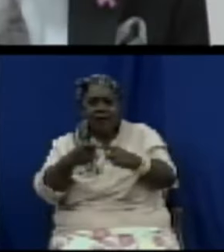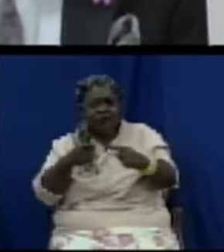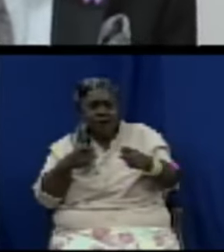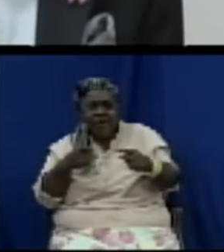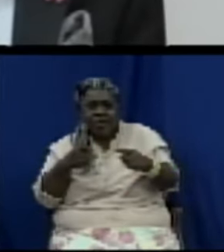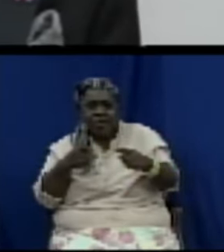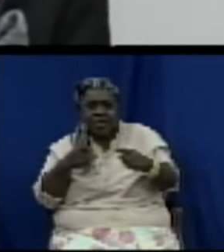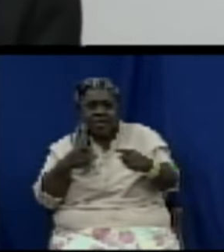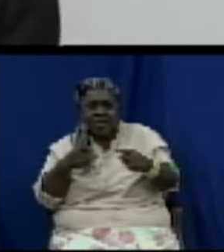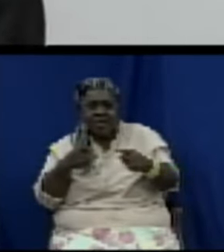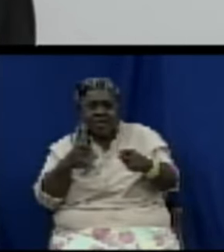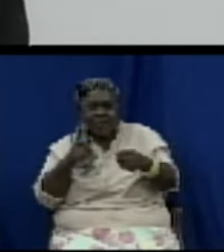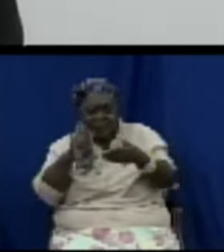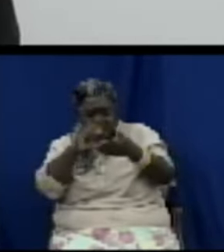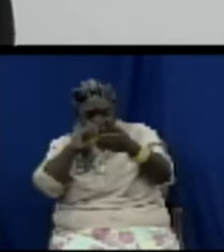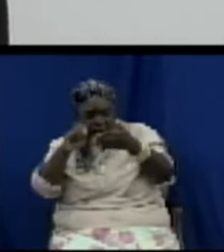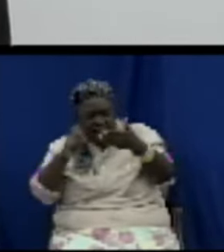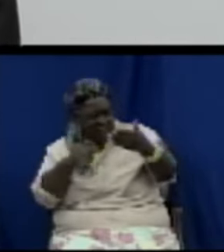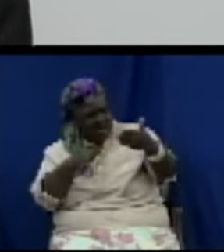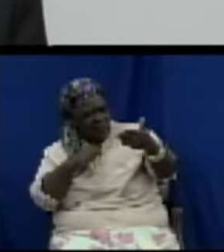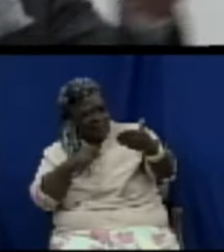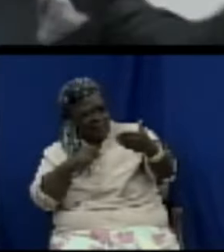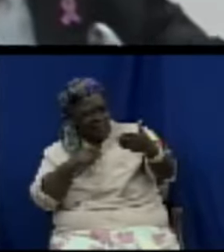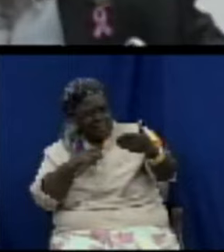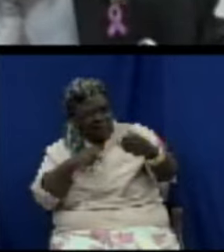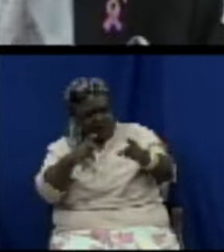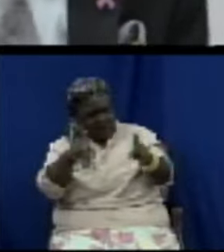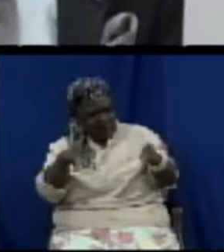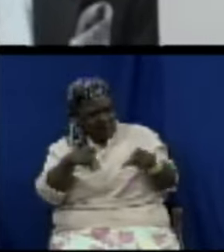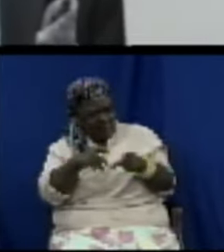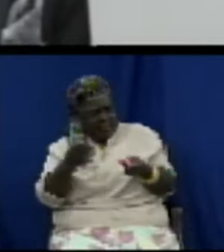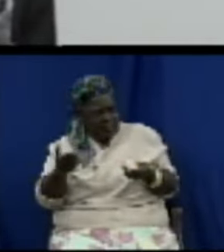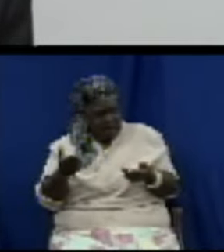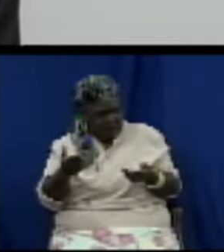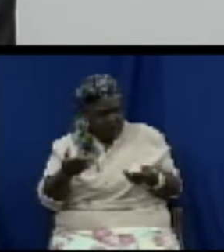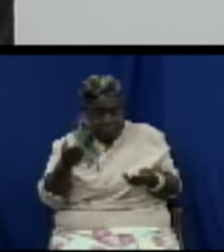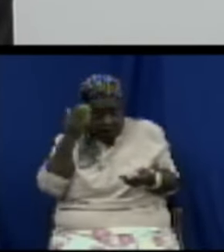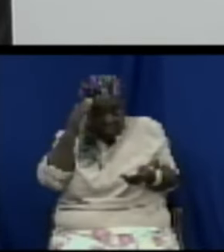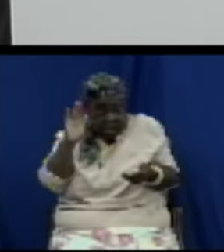if it appears on the shelf where you get that from